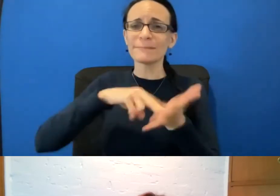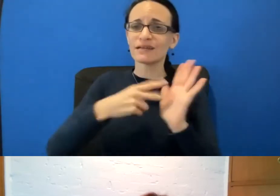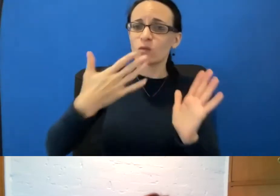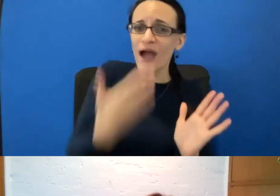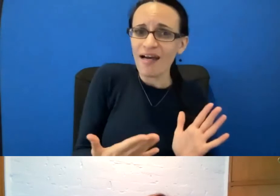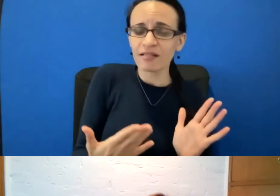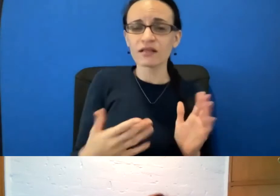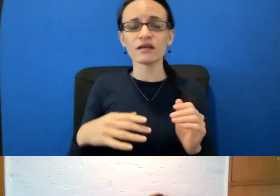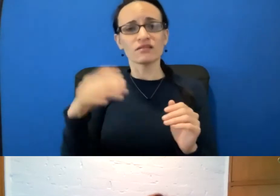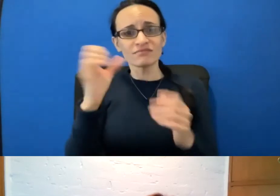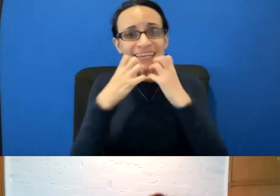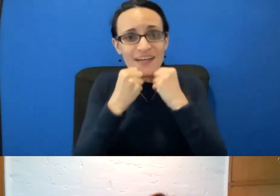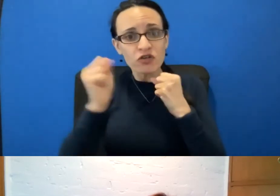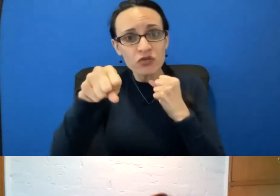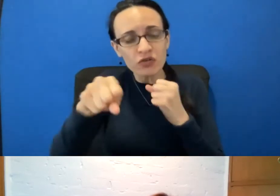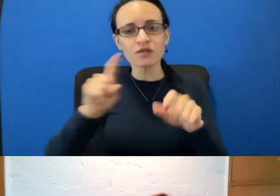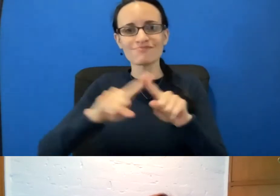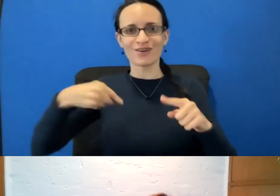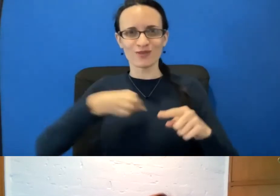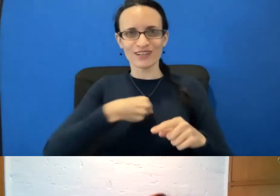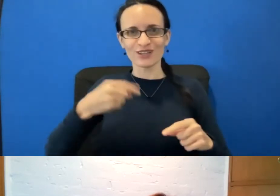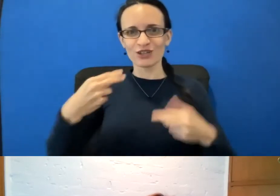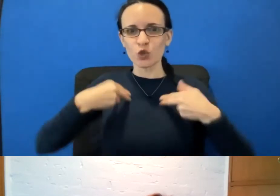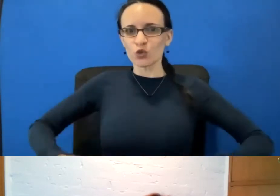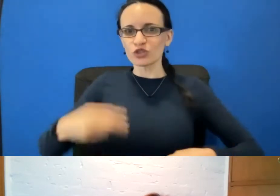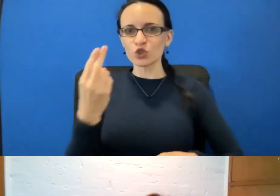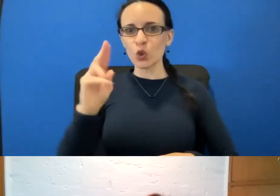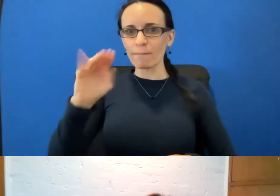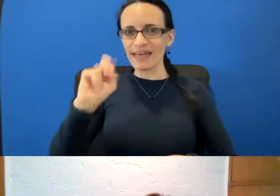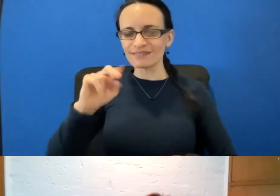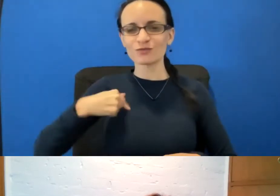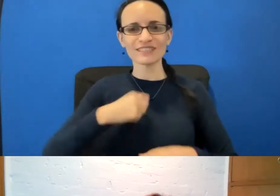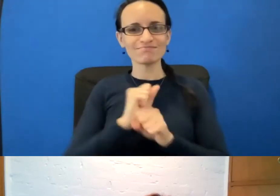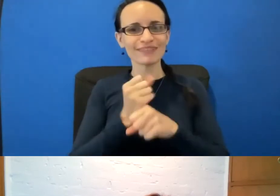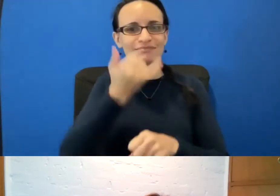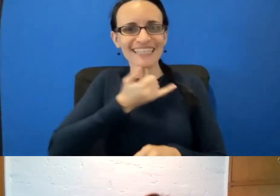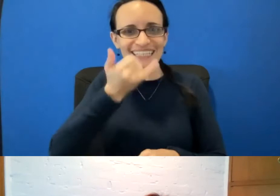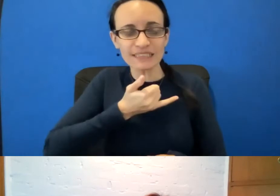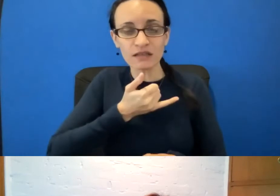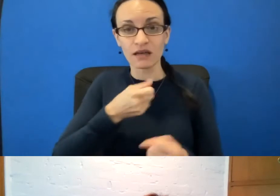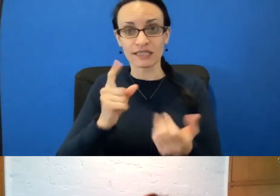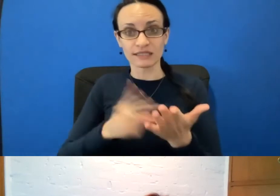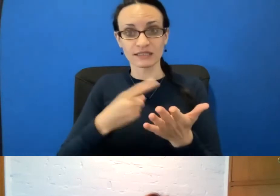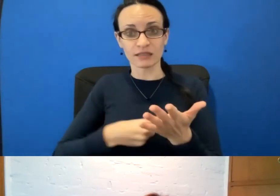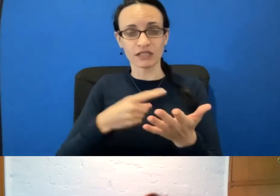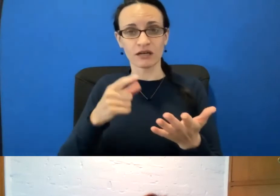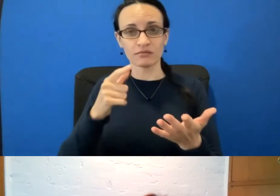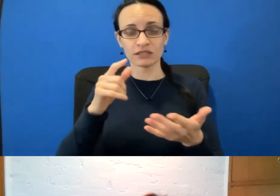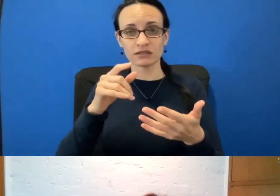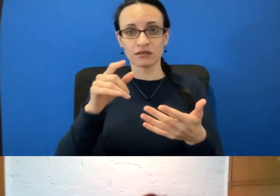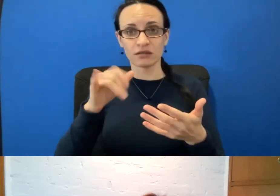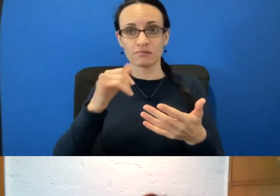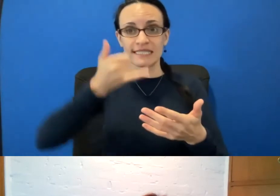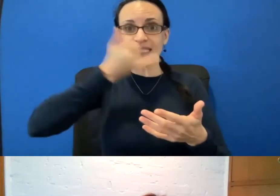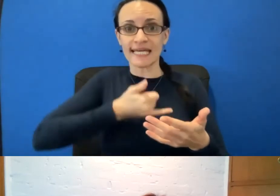human and we make mistakes. And at the end of the day, the consequences of those mistakes can be dire and can be